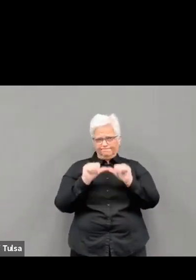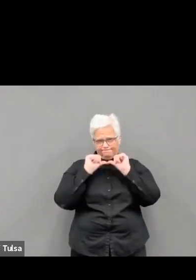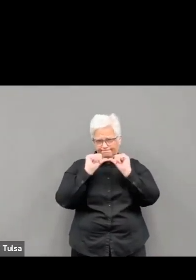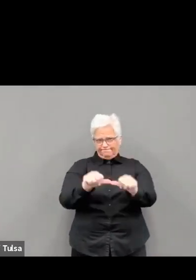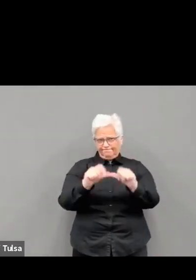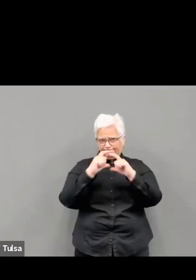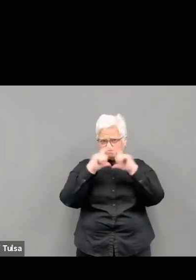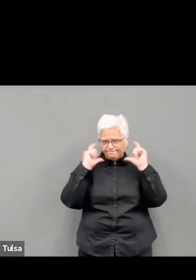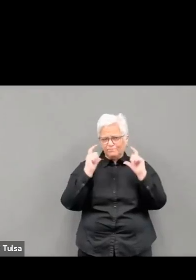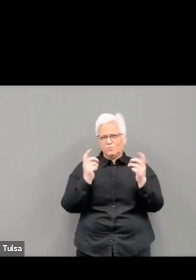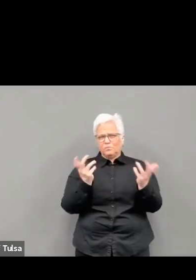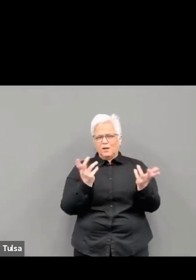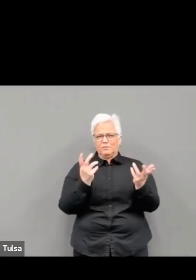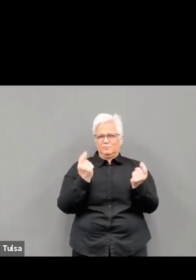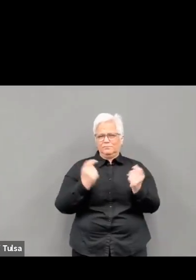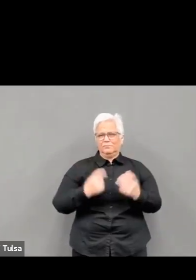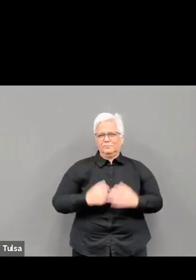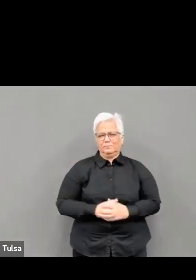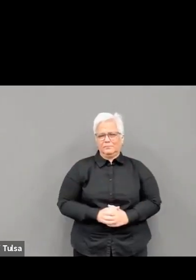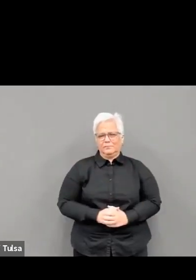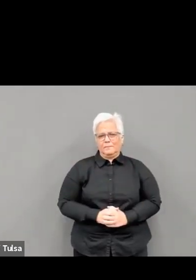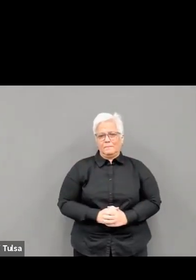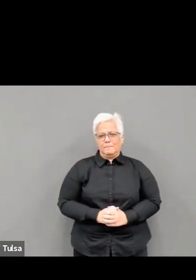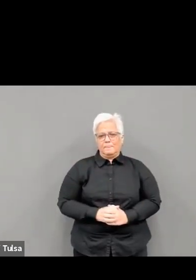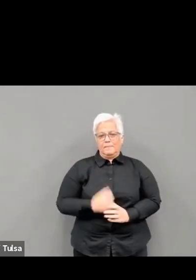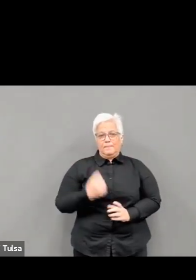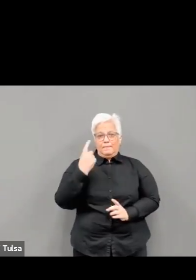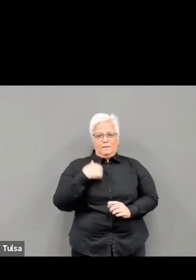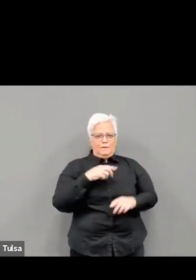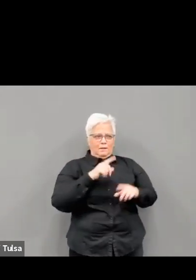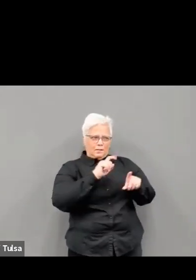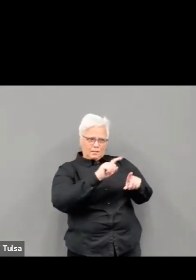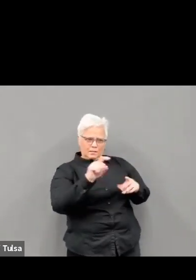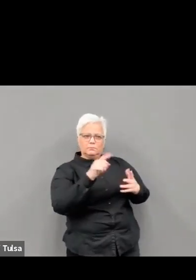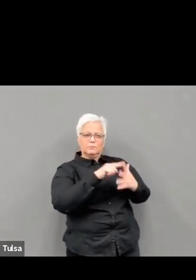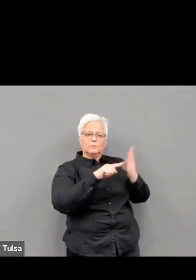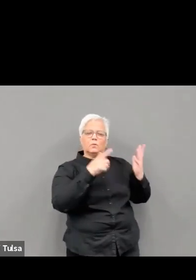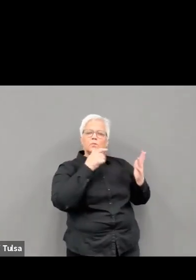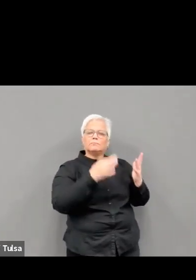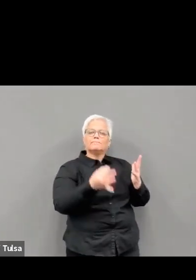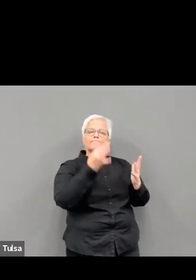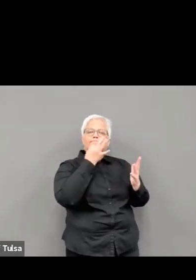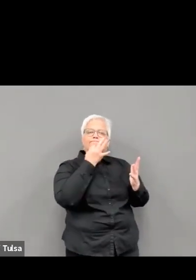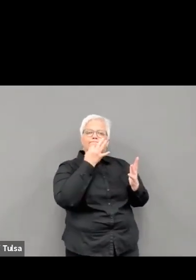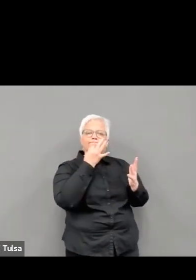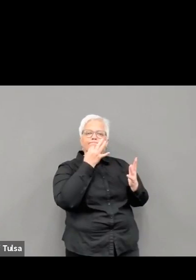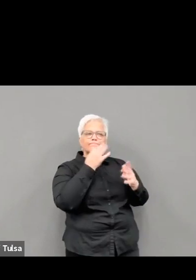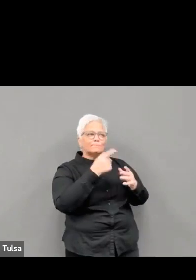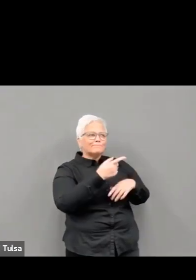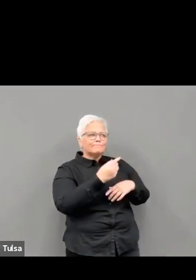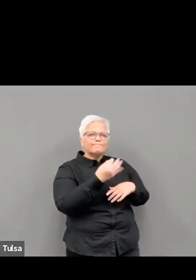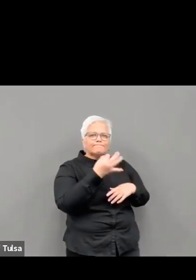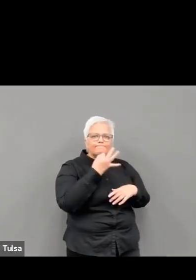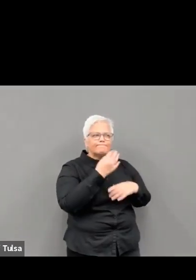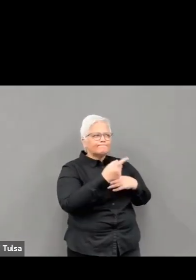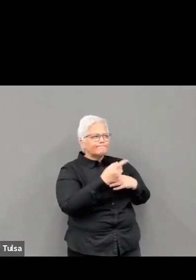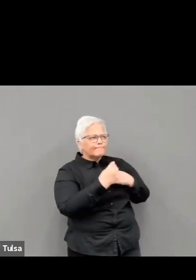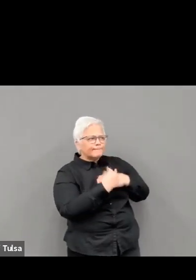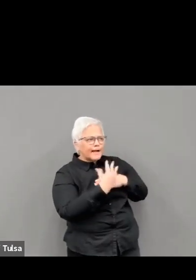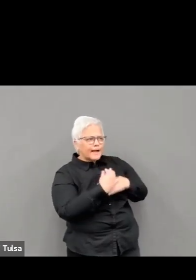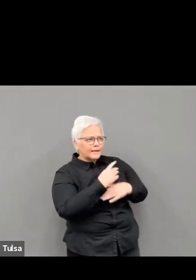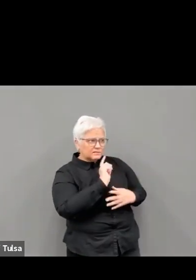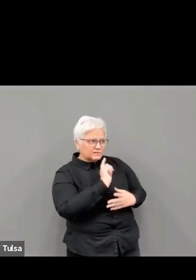with expertise in protecting the health and safety of our community believe it's time to lift that order, we will do so.